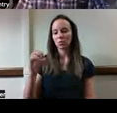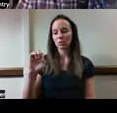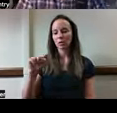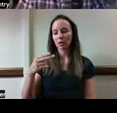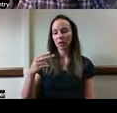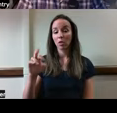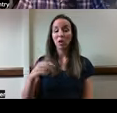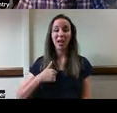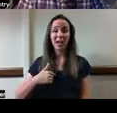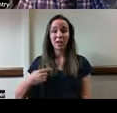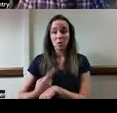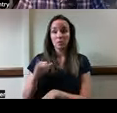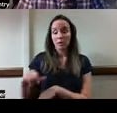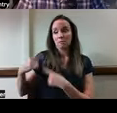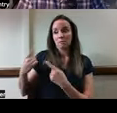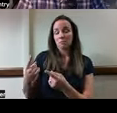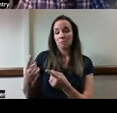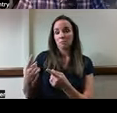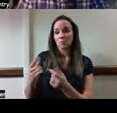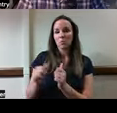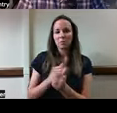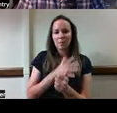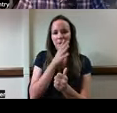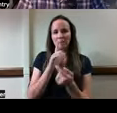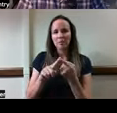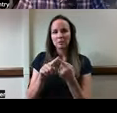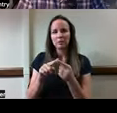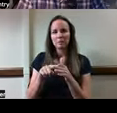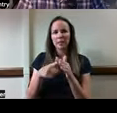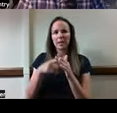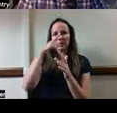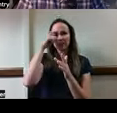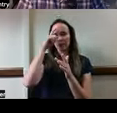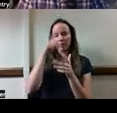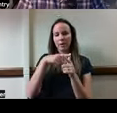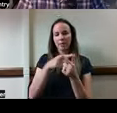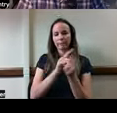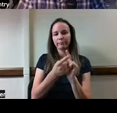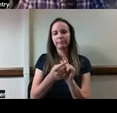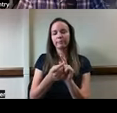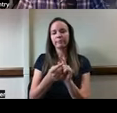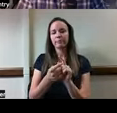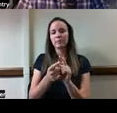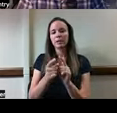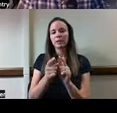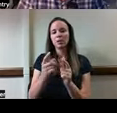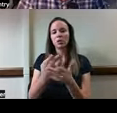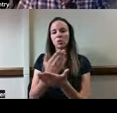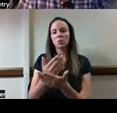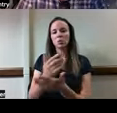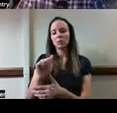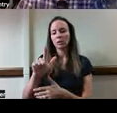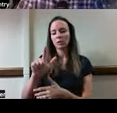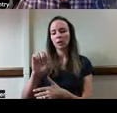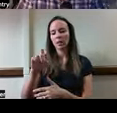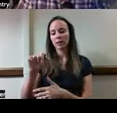with my mom until early summer when it switched over to Alexa Together. So they